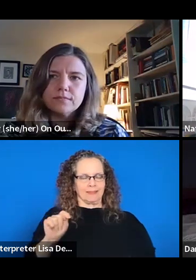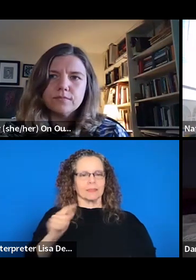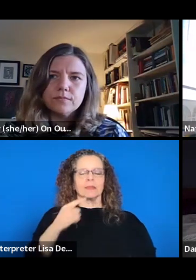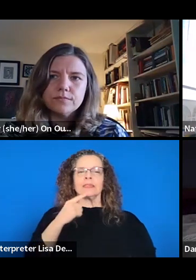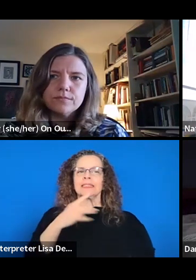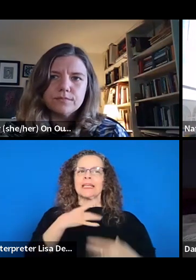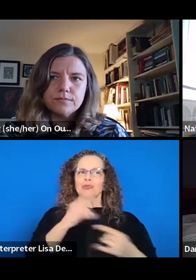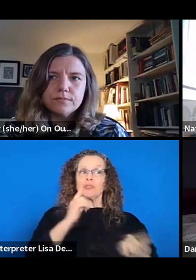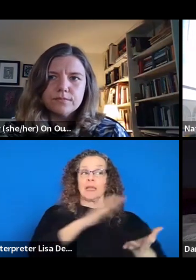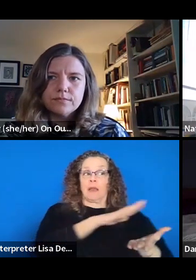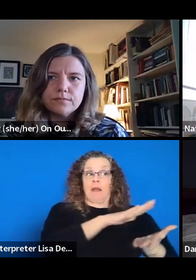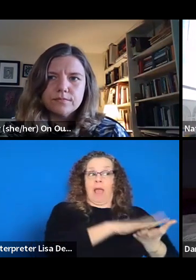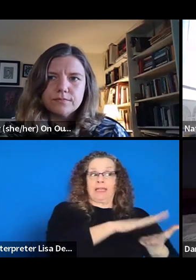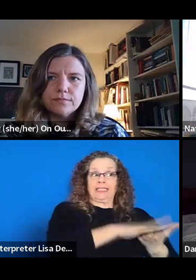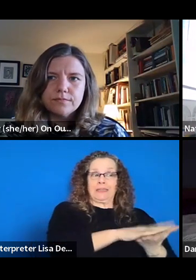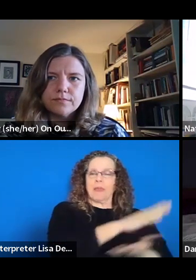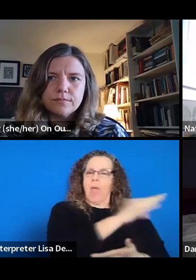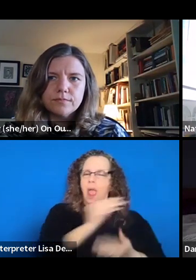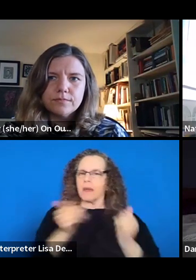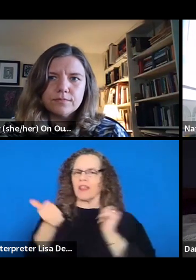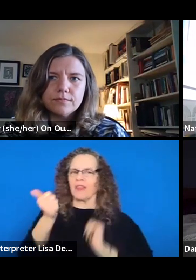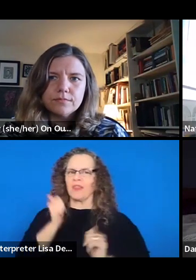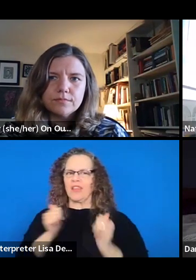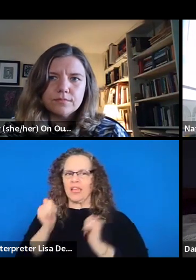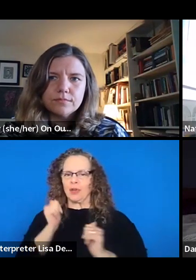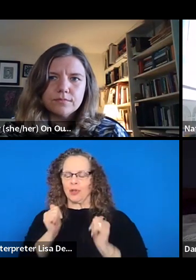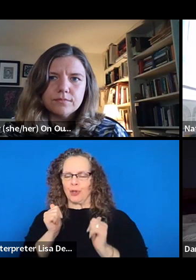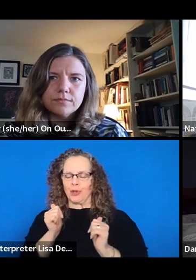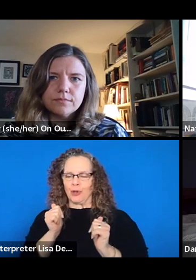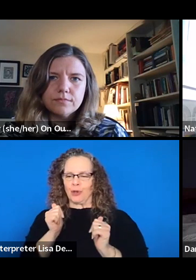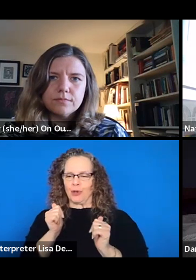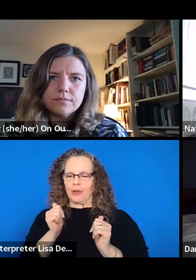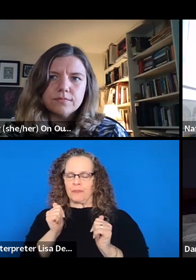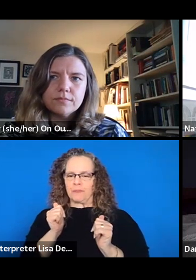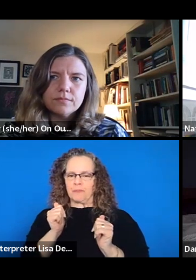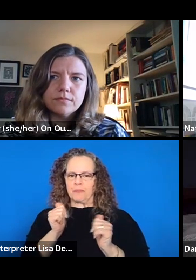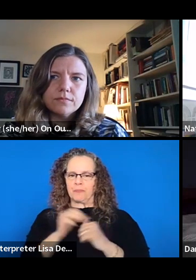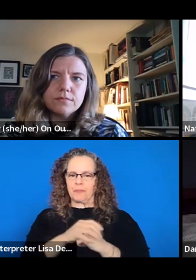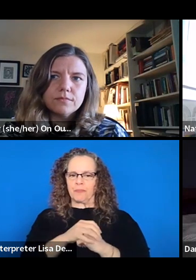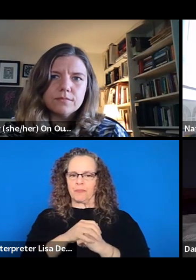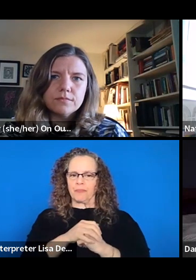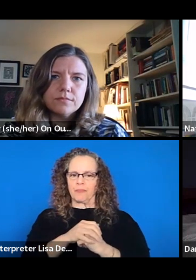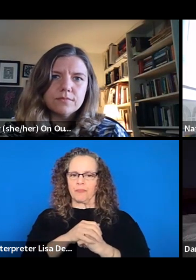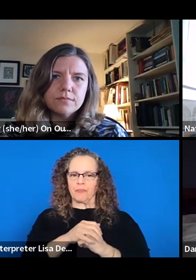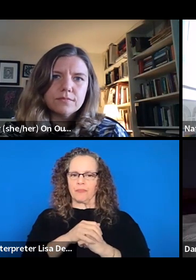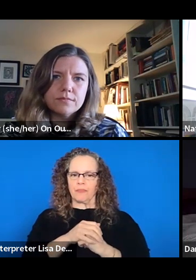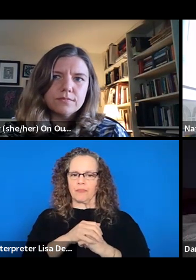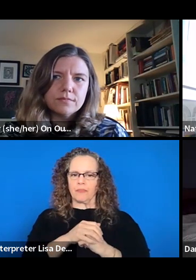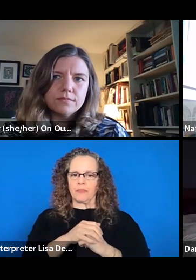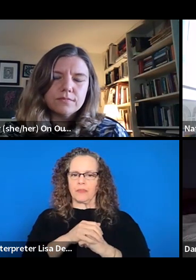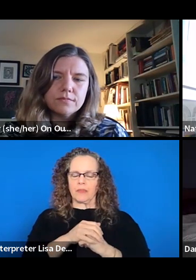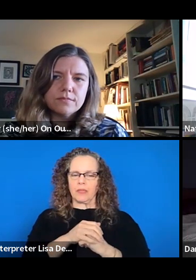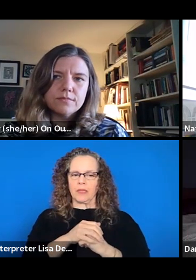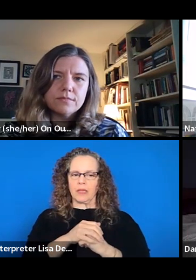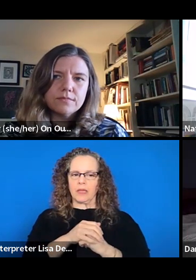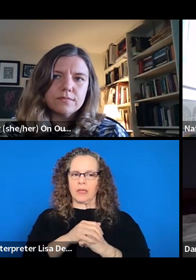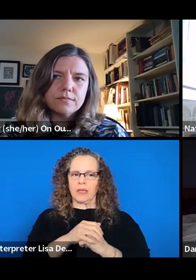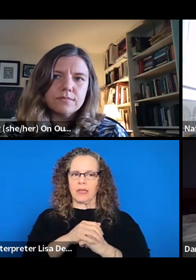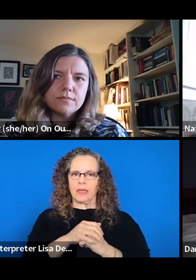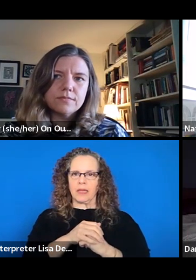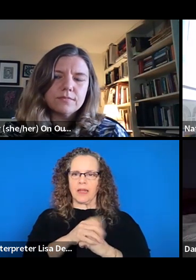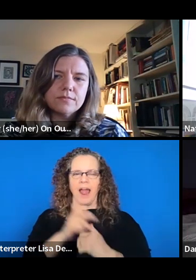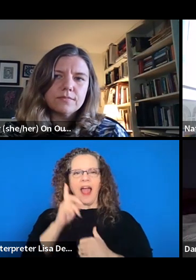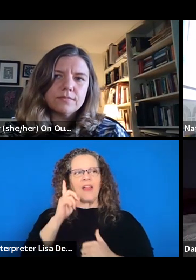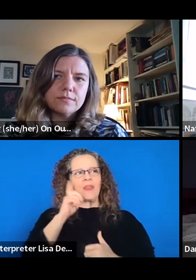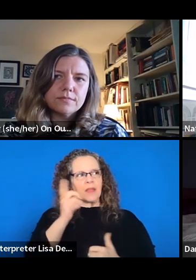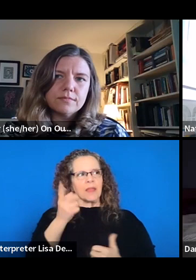but also in theater of like, I mean, just, I think echoing and adding to